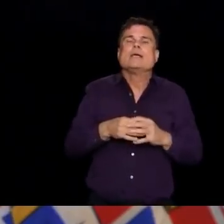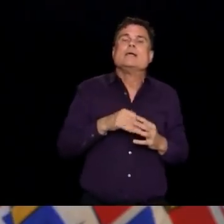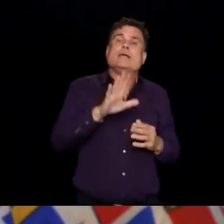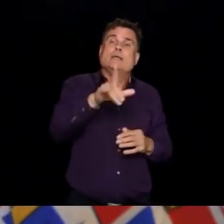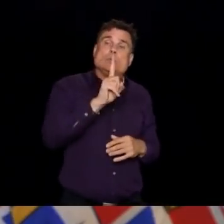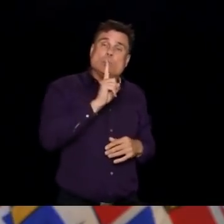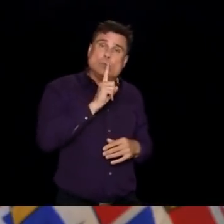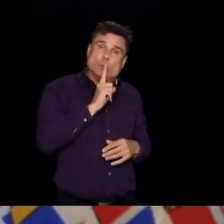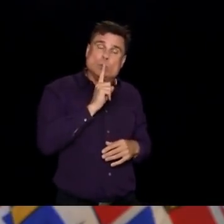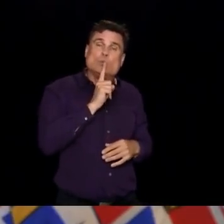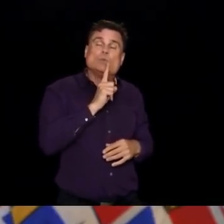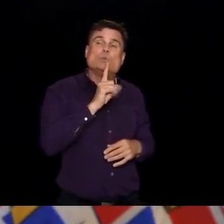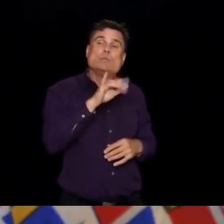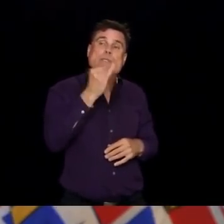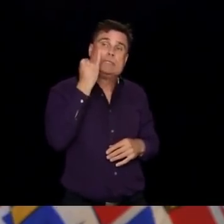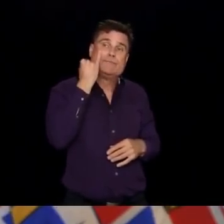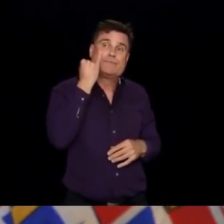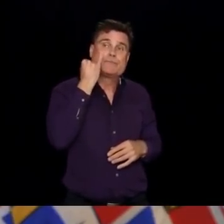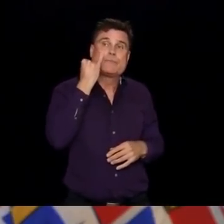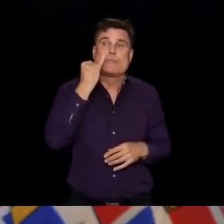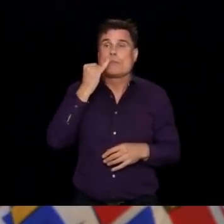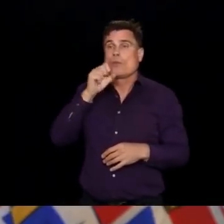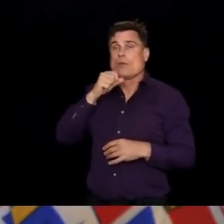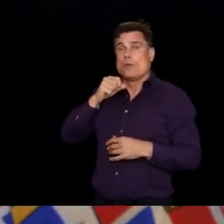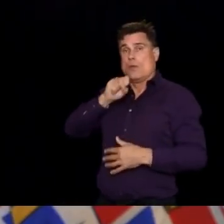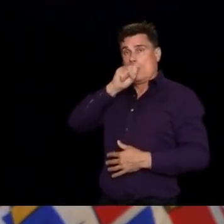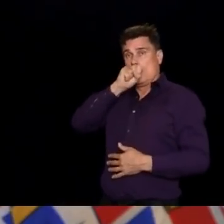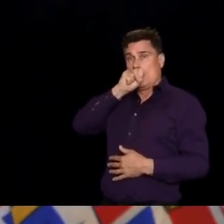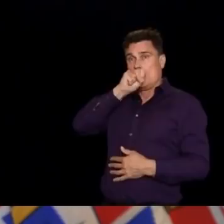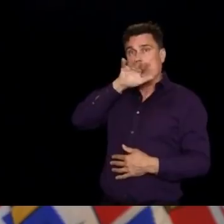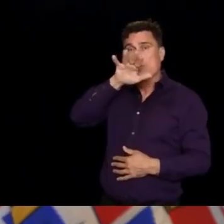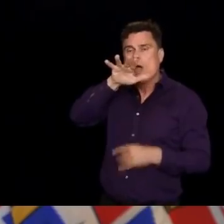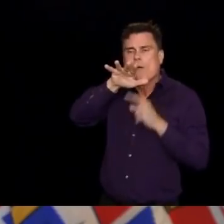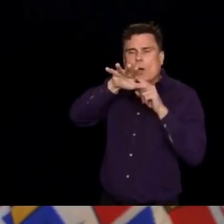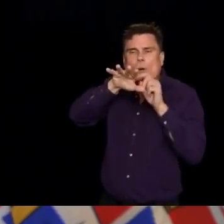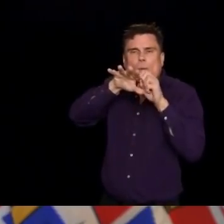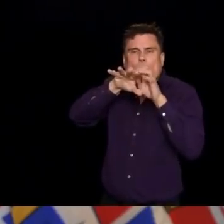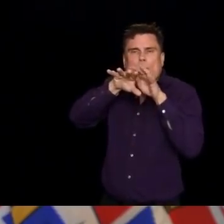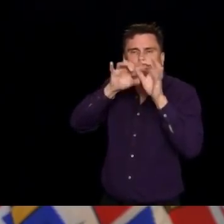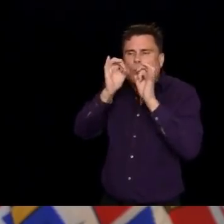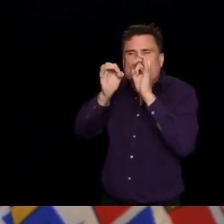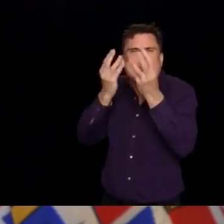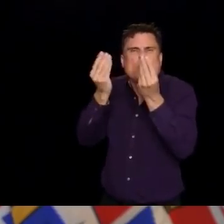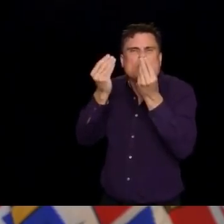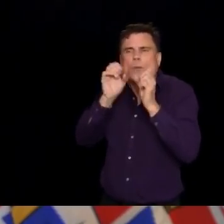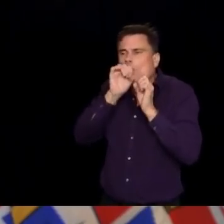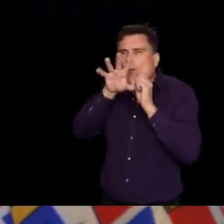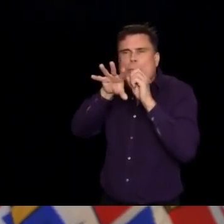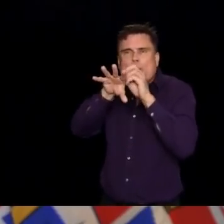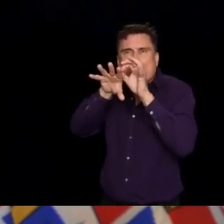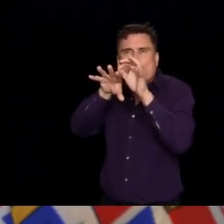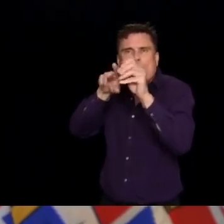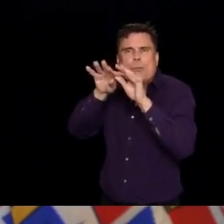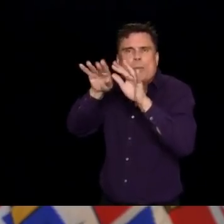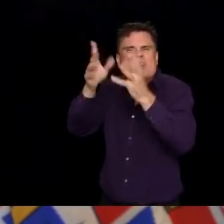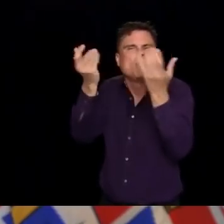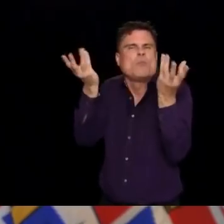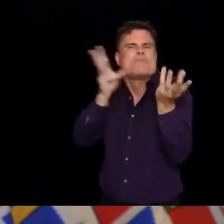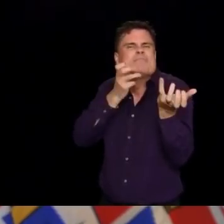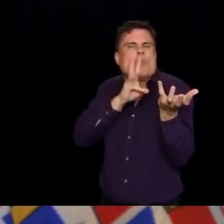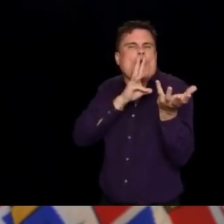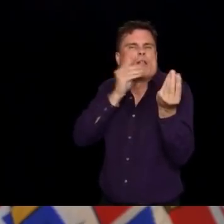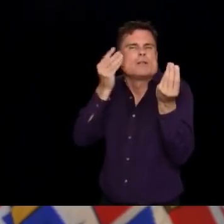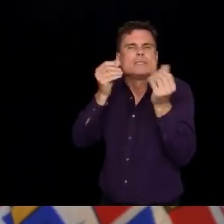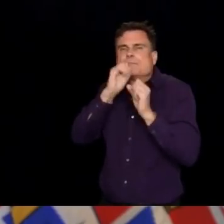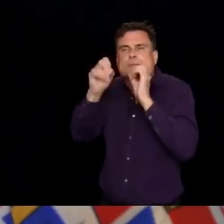some challenges is how much of it is due to the small aerosols that are transmitted when I'm close to you or